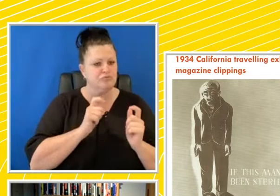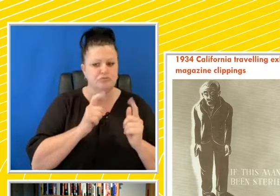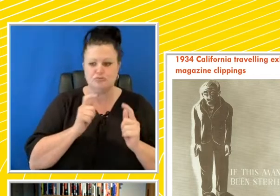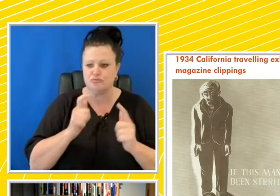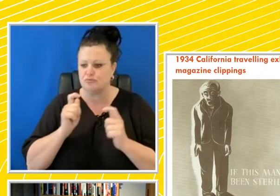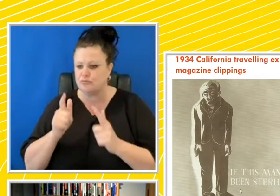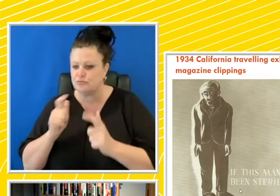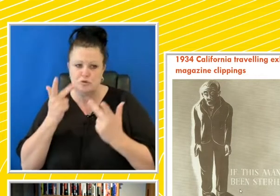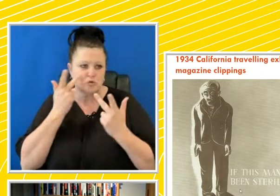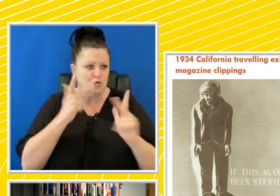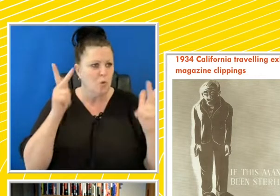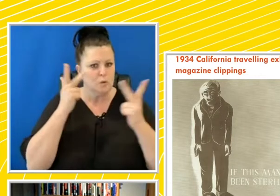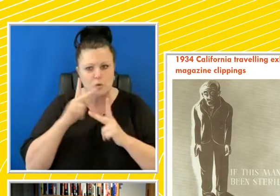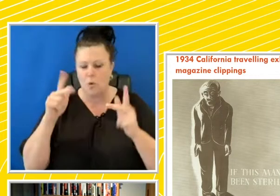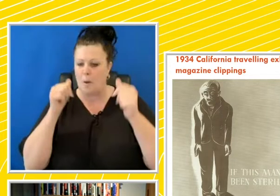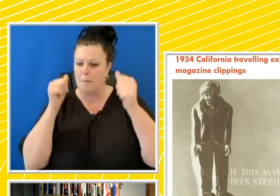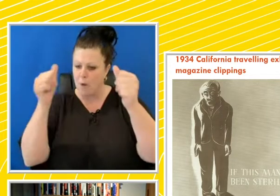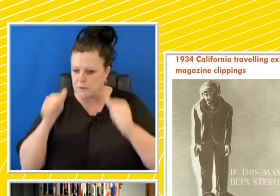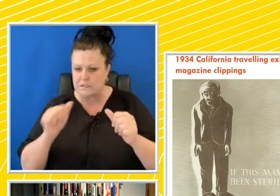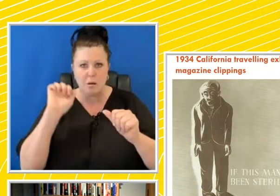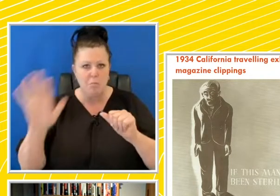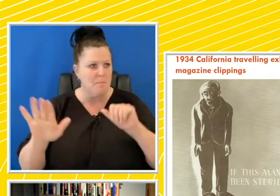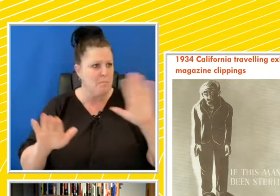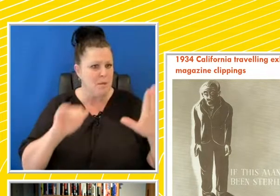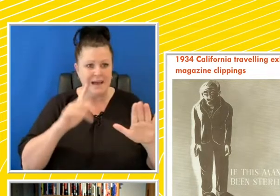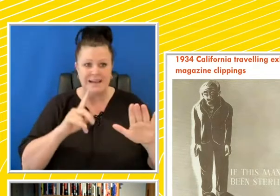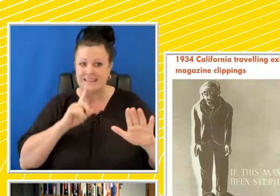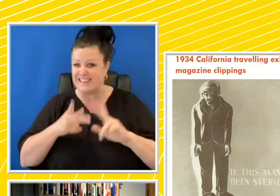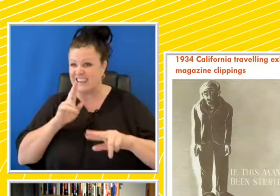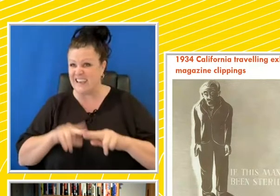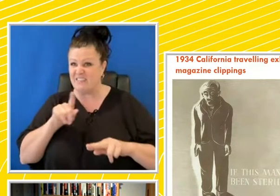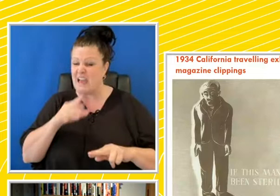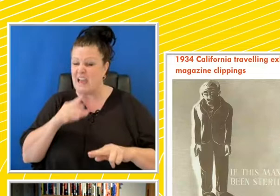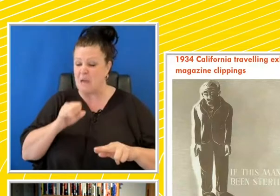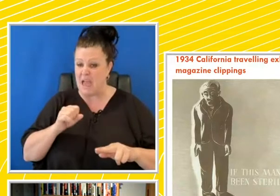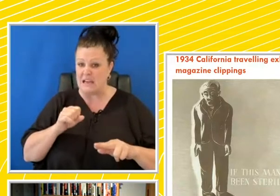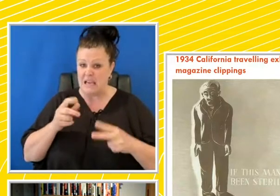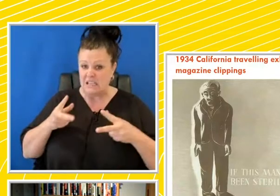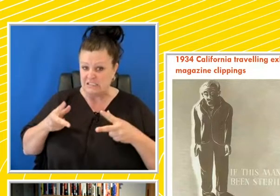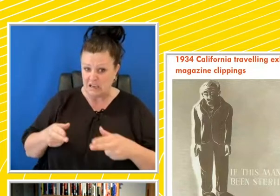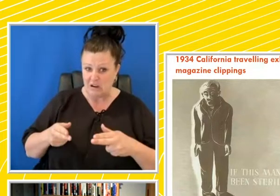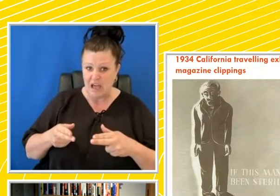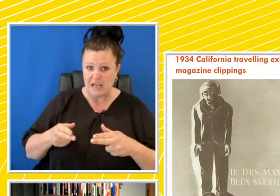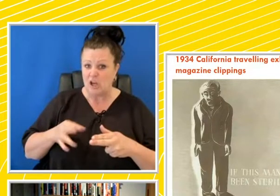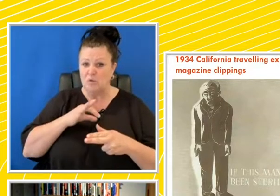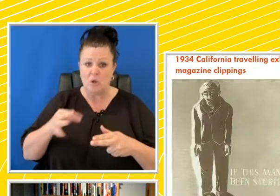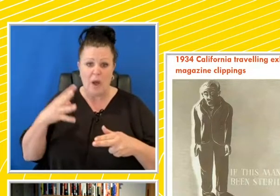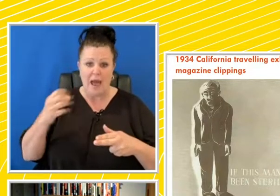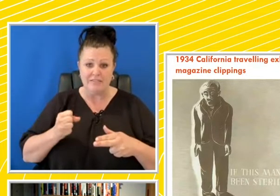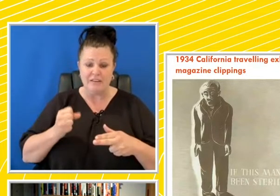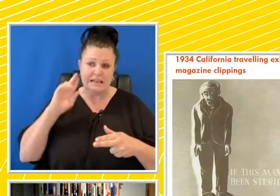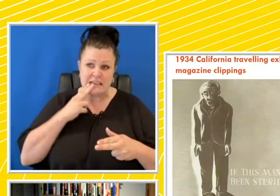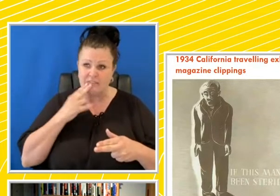as posters. If this man had been sterilized, then he would not have been born. One asocial female, four deaf and dumb,